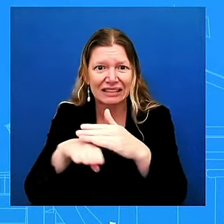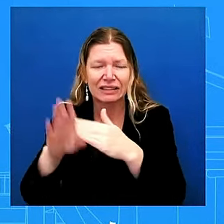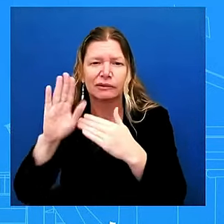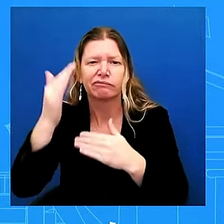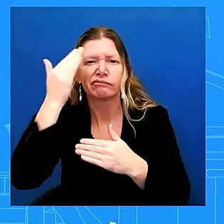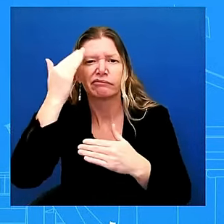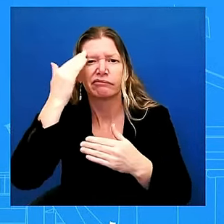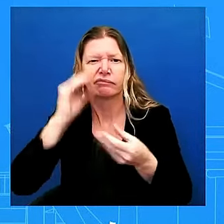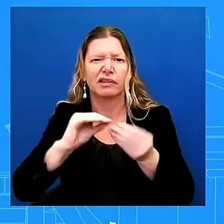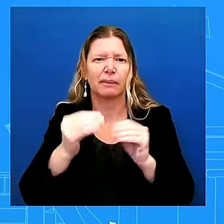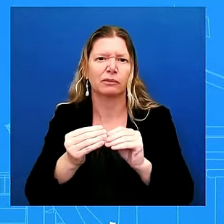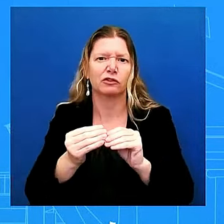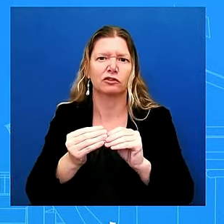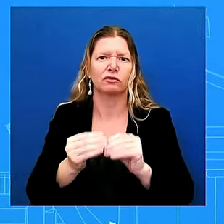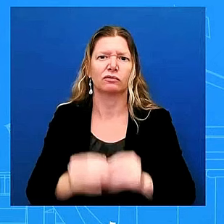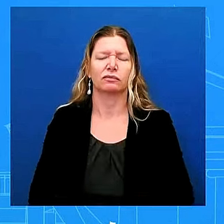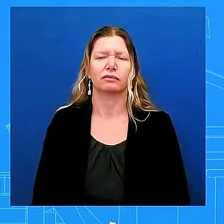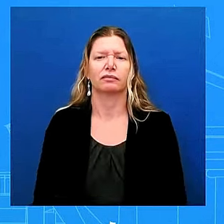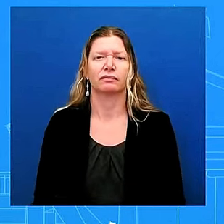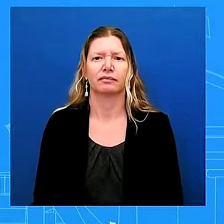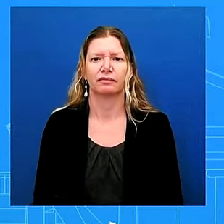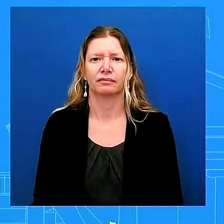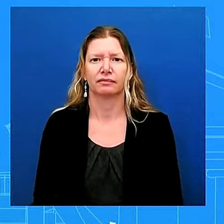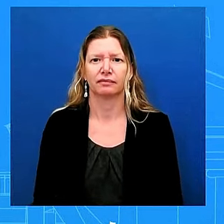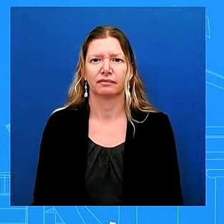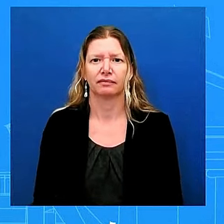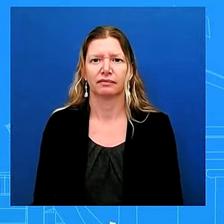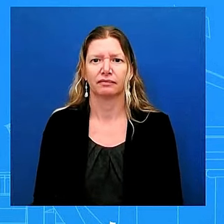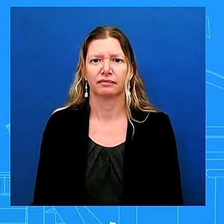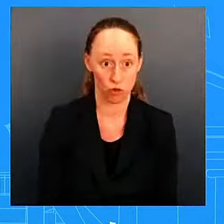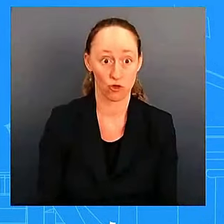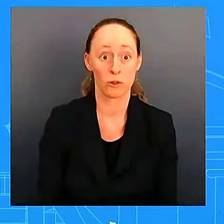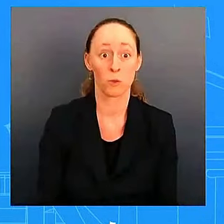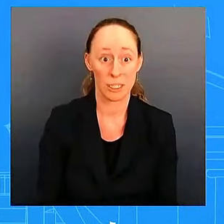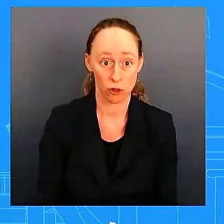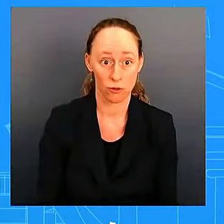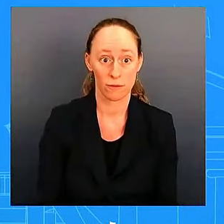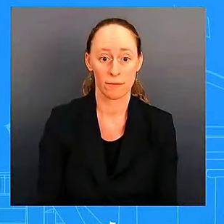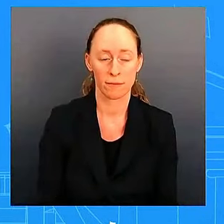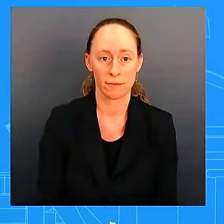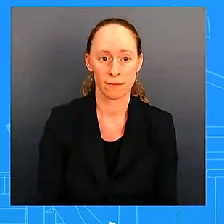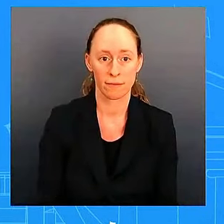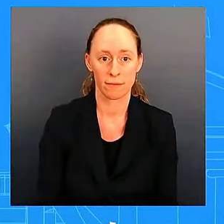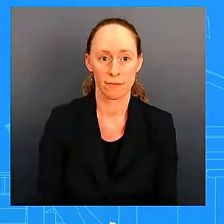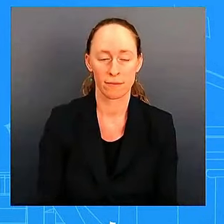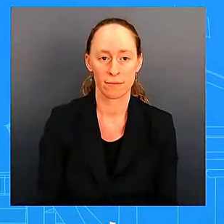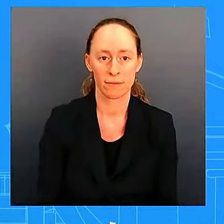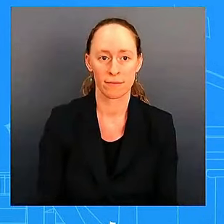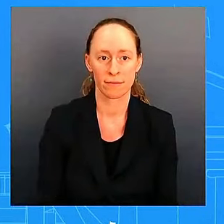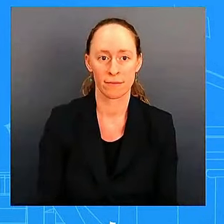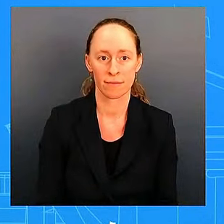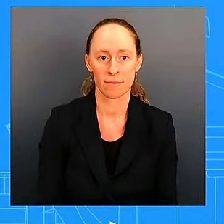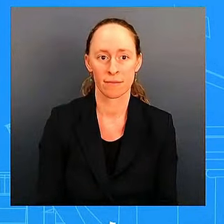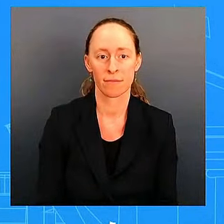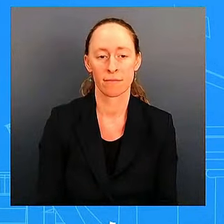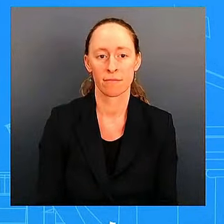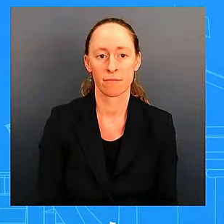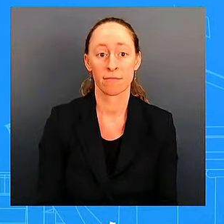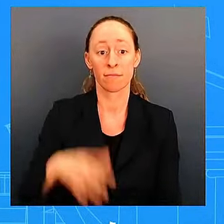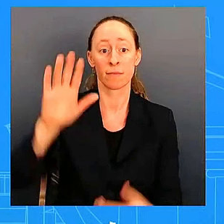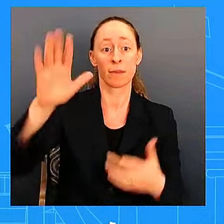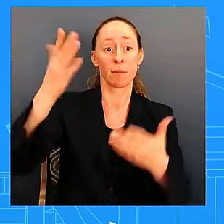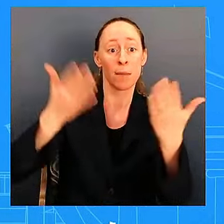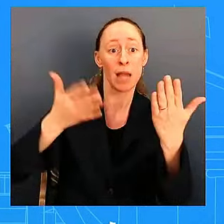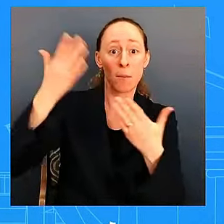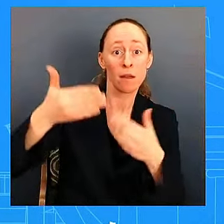immediate emergency response operations we may see more people who unfortunately perished but we may also not see the numbers